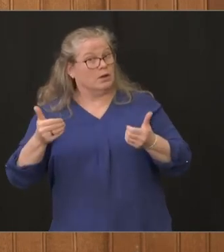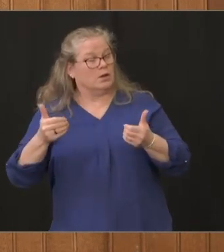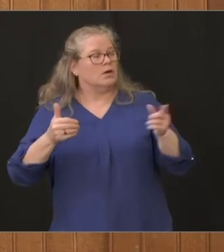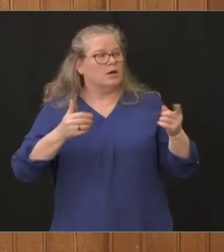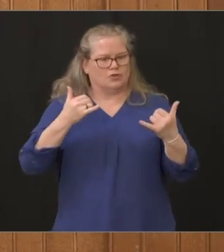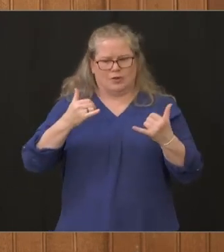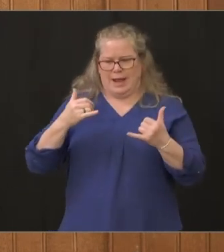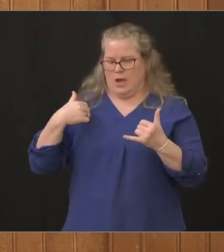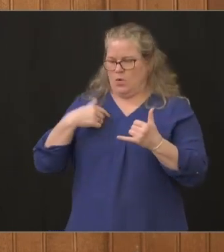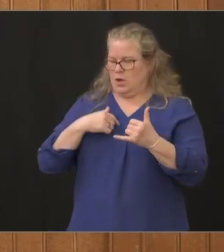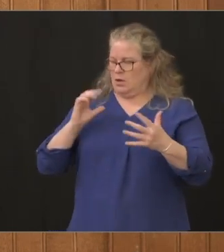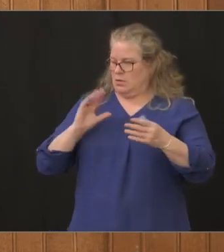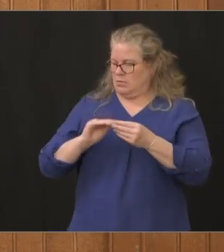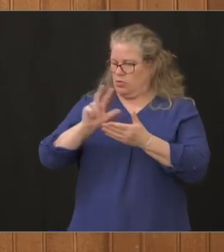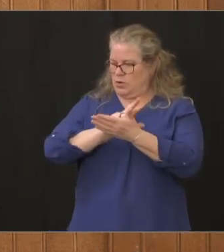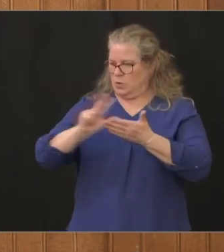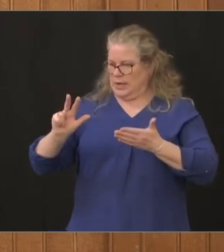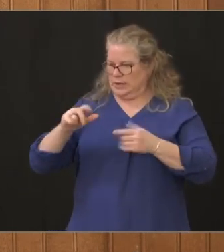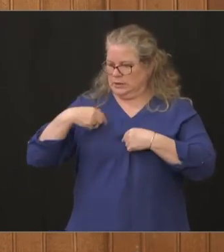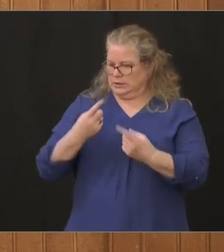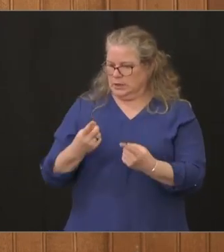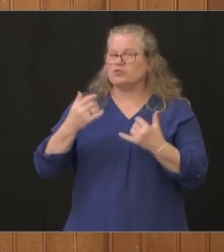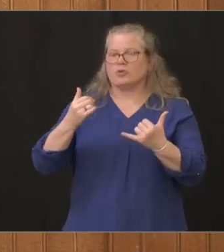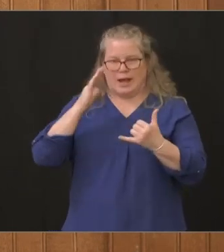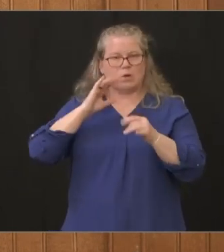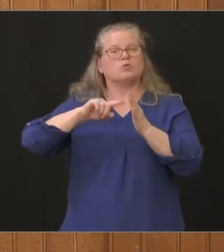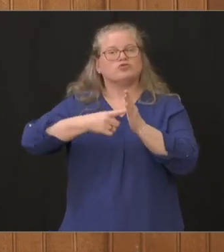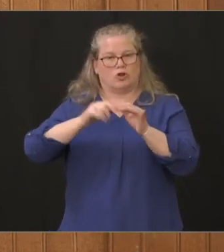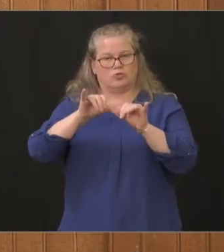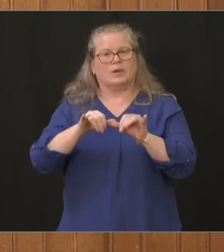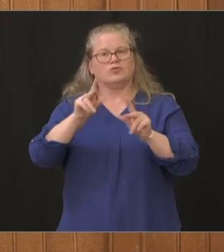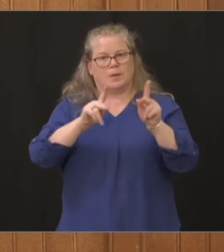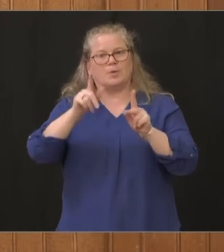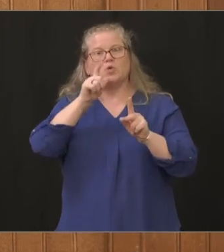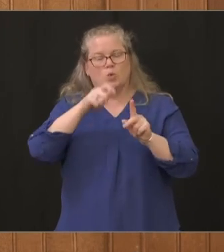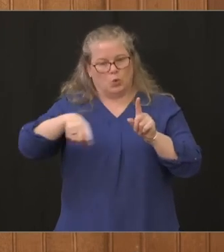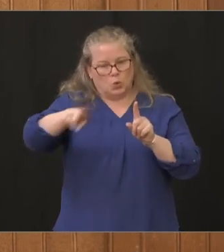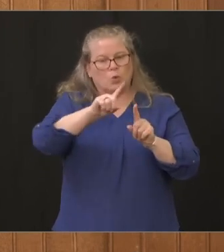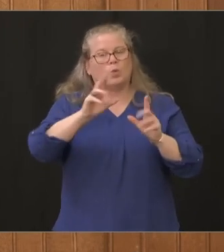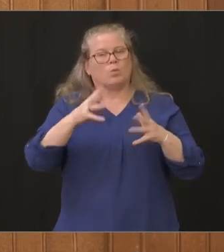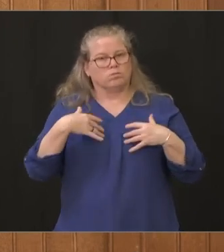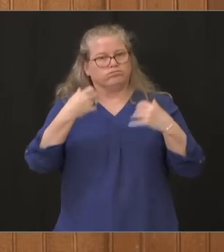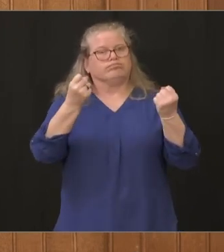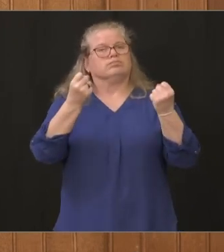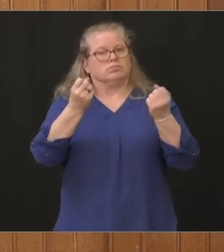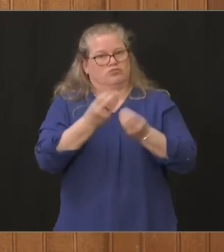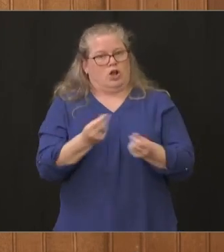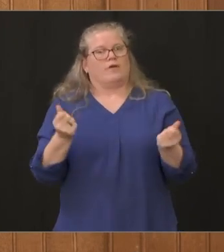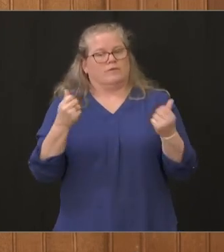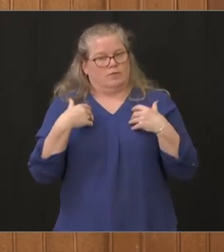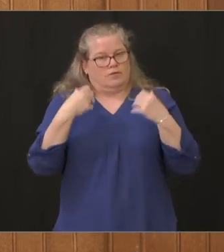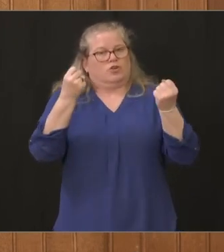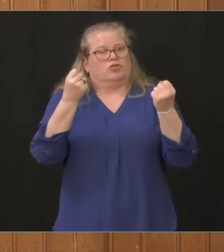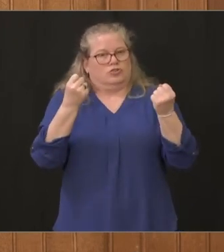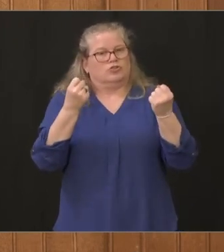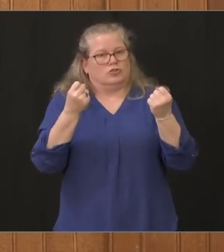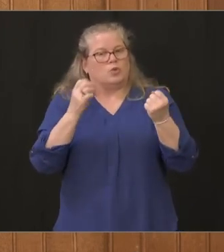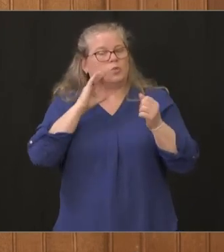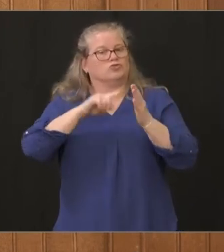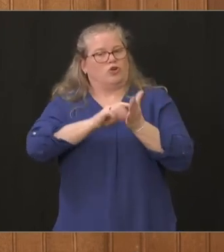so into this as the governor mentioned and so now we'll start measuring the people who've resolved and and come out of the kind of active cases